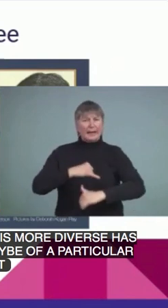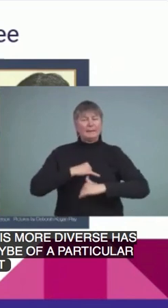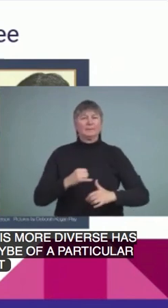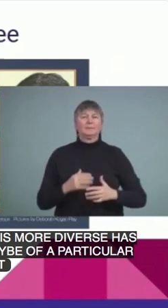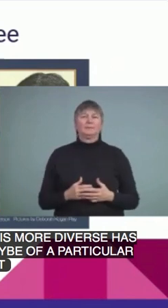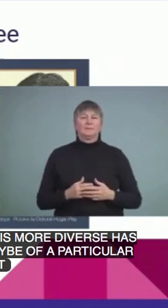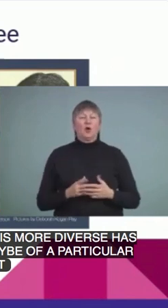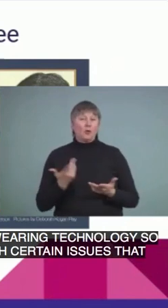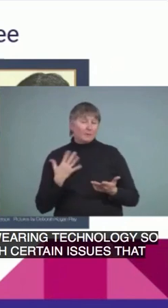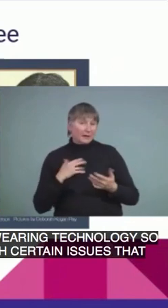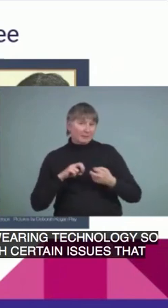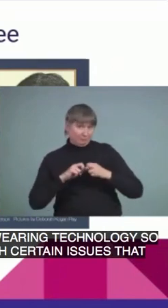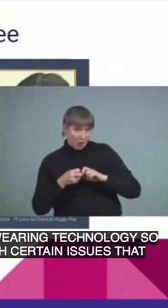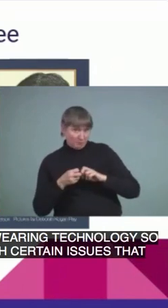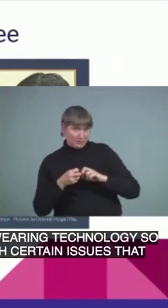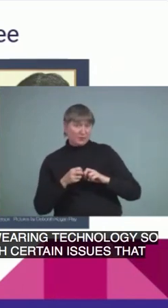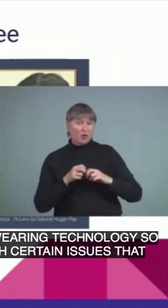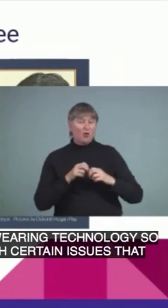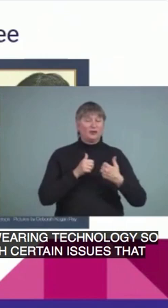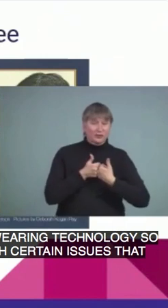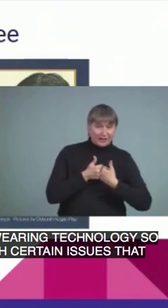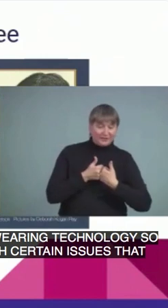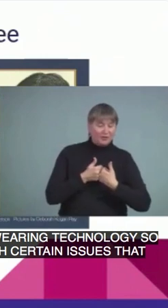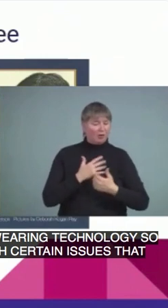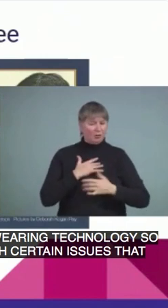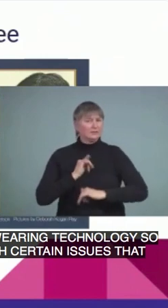So, we find that to be very valuable.